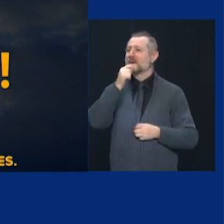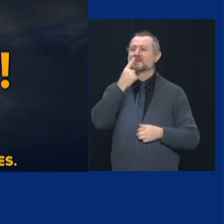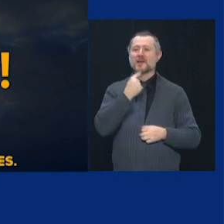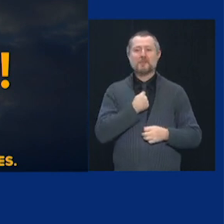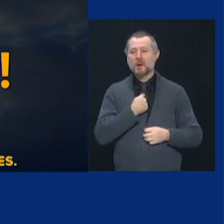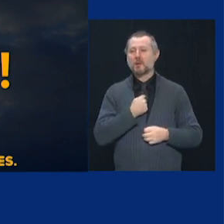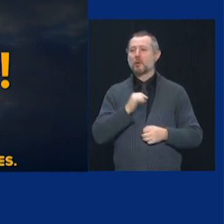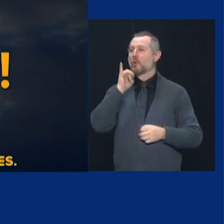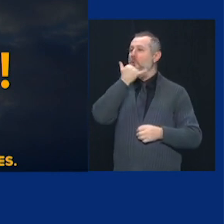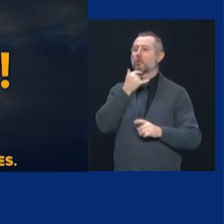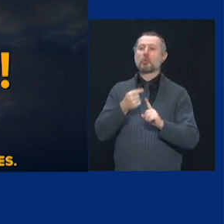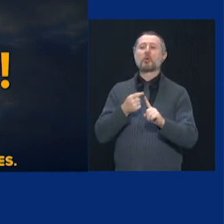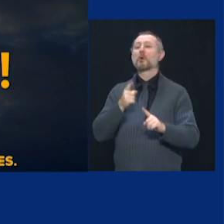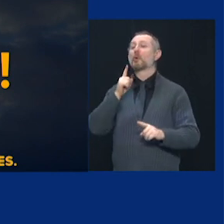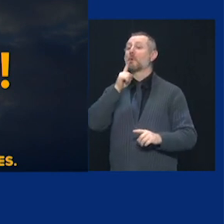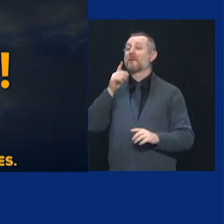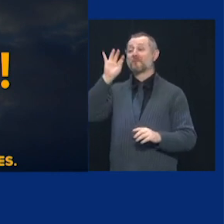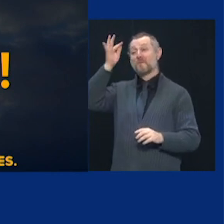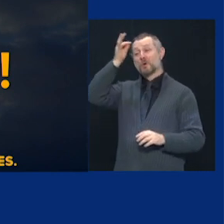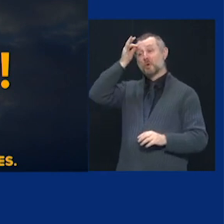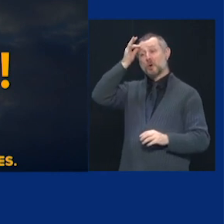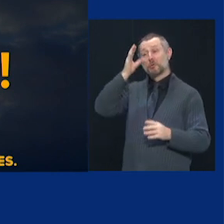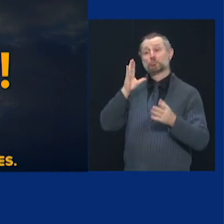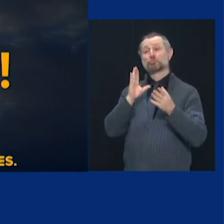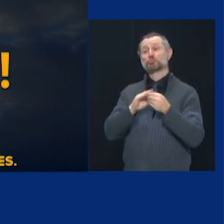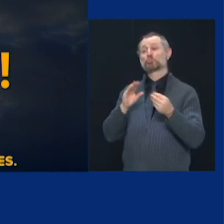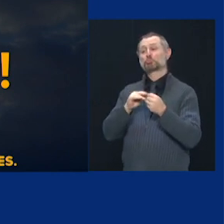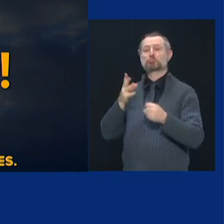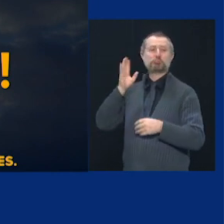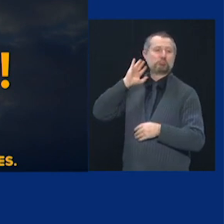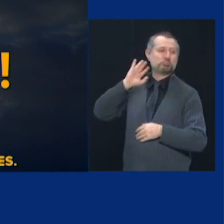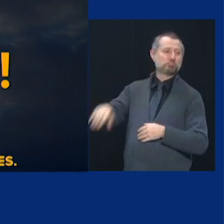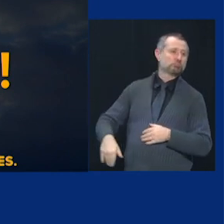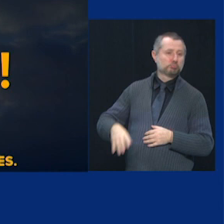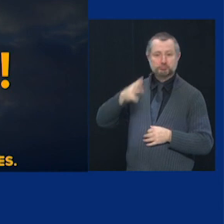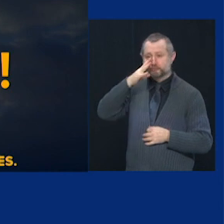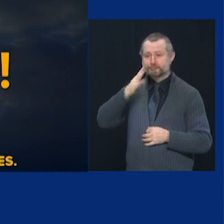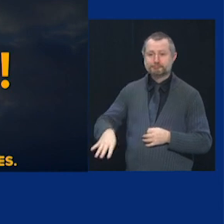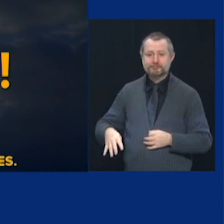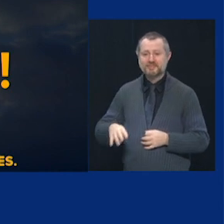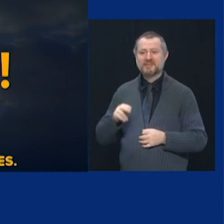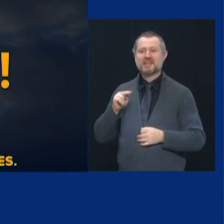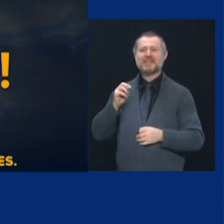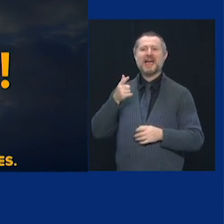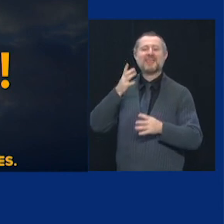negligence of the federal government that created the situation in New York.